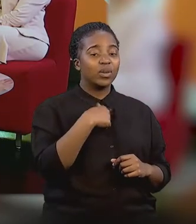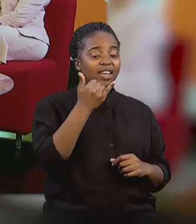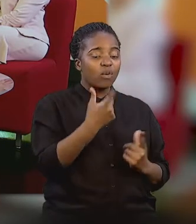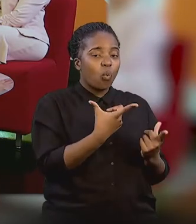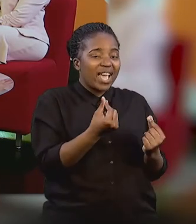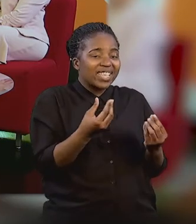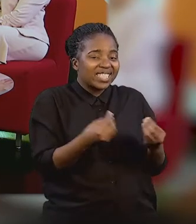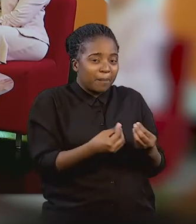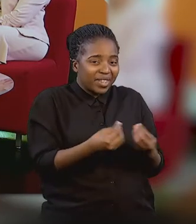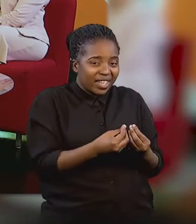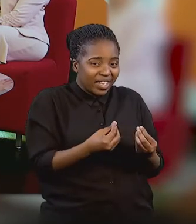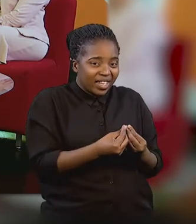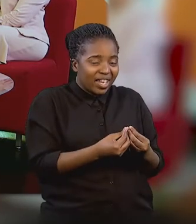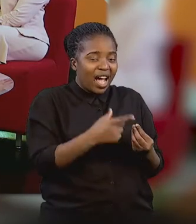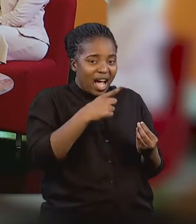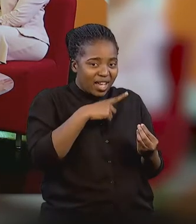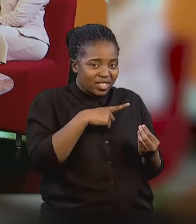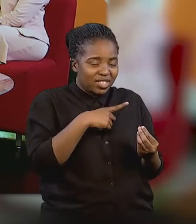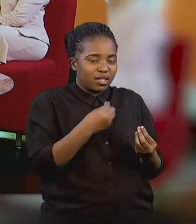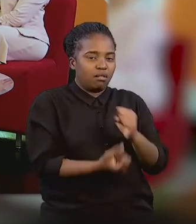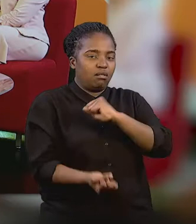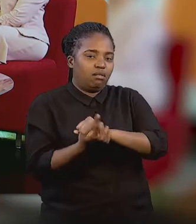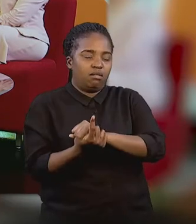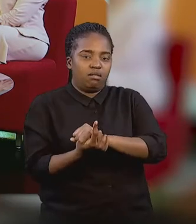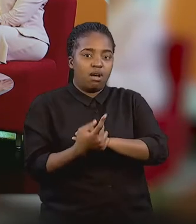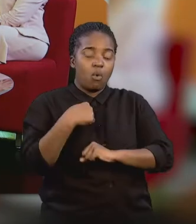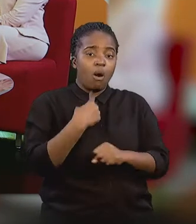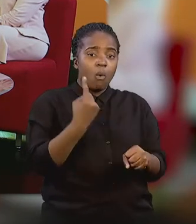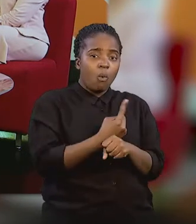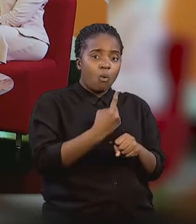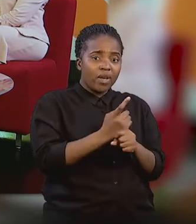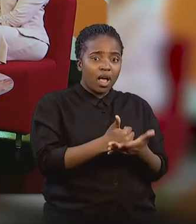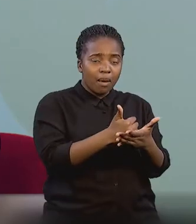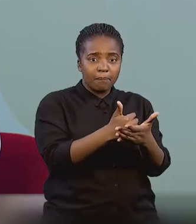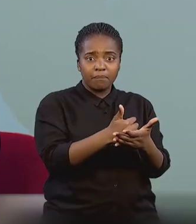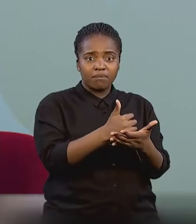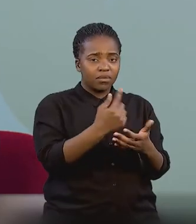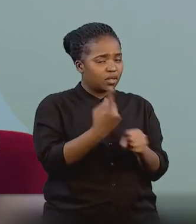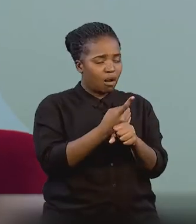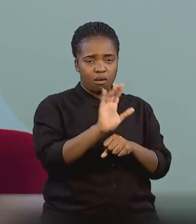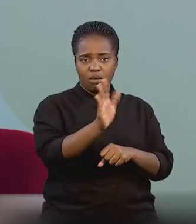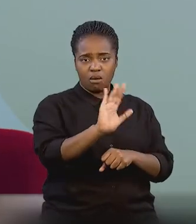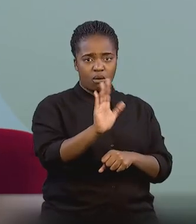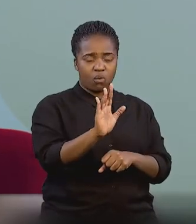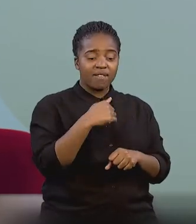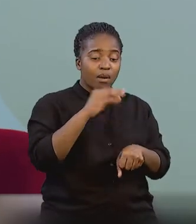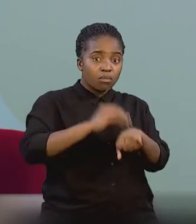there's consequences for their actions. That they cannot, there isn't always somebody that can bail them out when they're in trouble. Sometimes they have